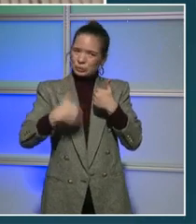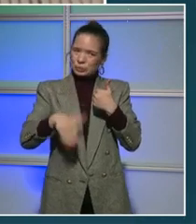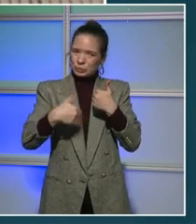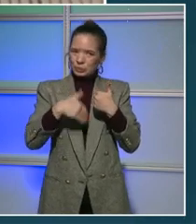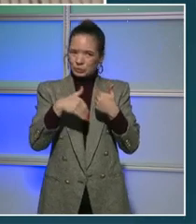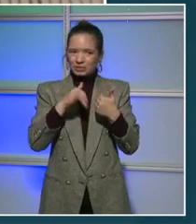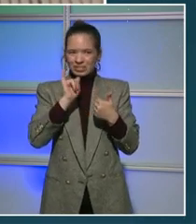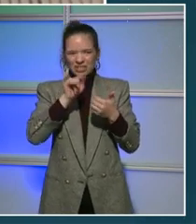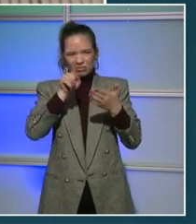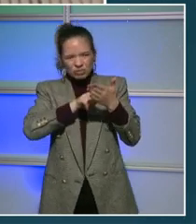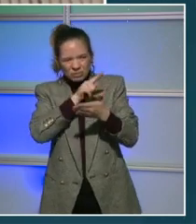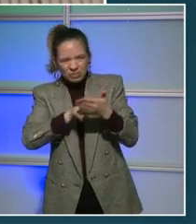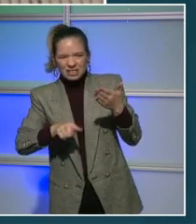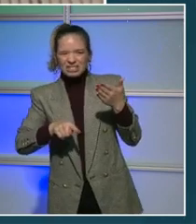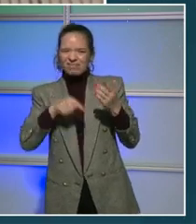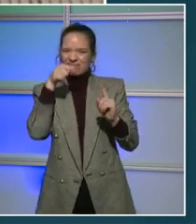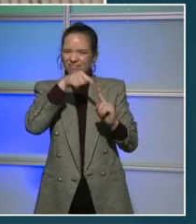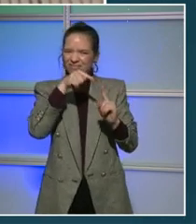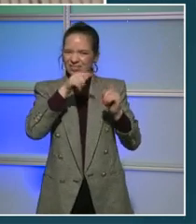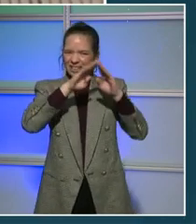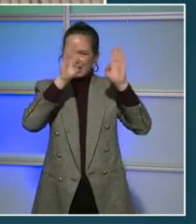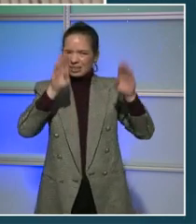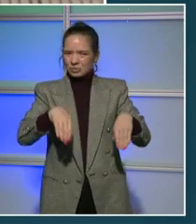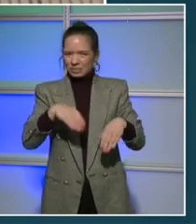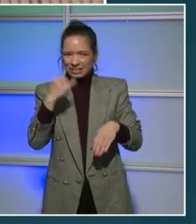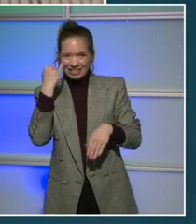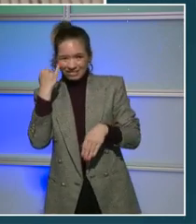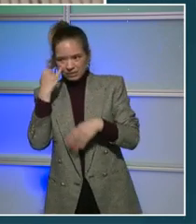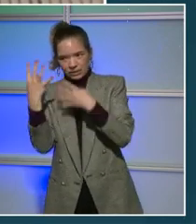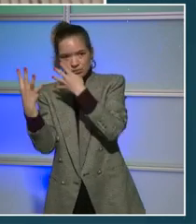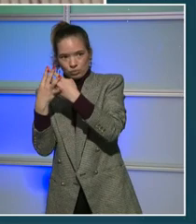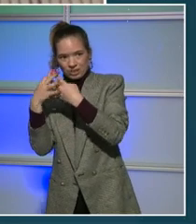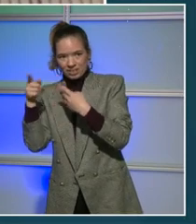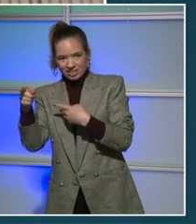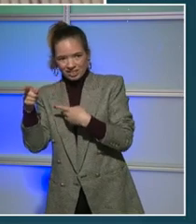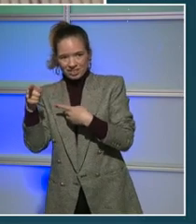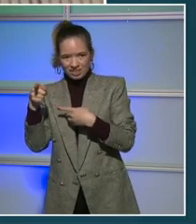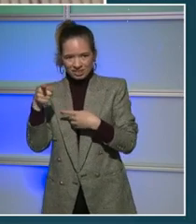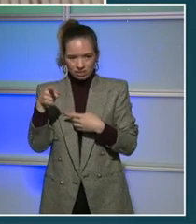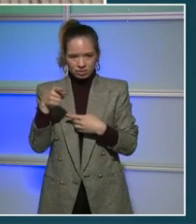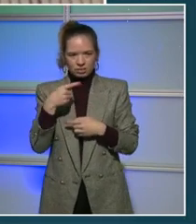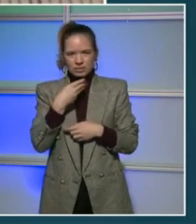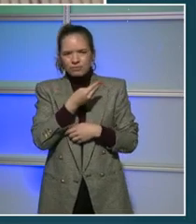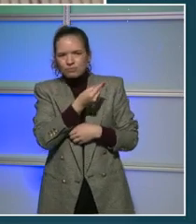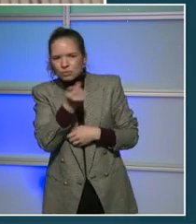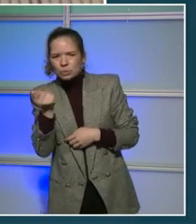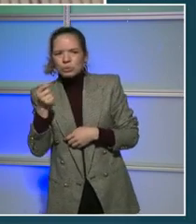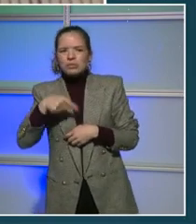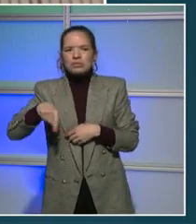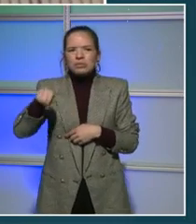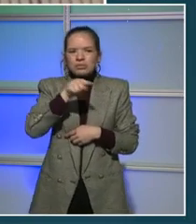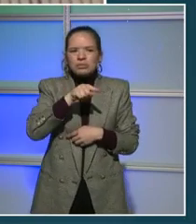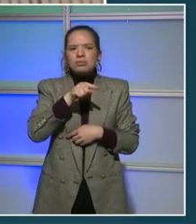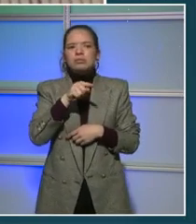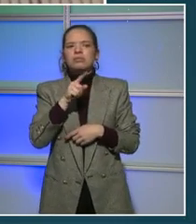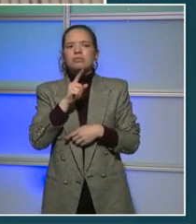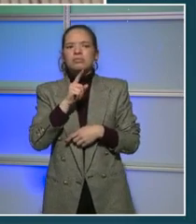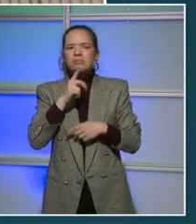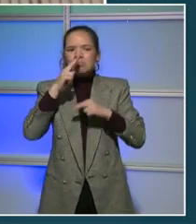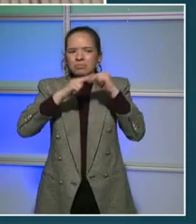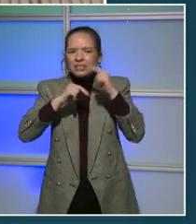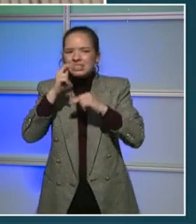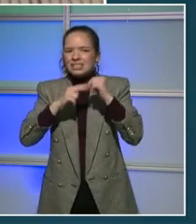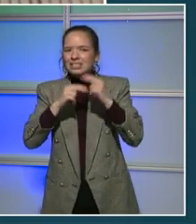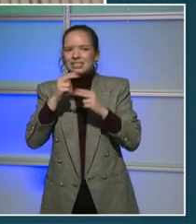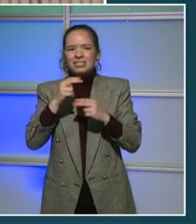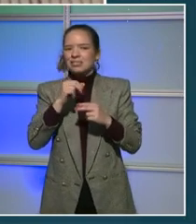housing portion. Because I think that MORCA does a good job with their last housing program. So I really think